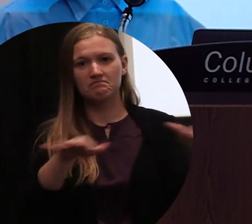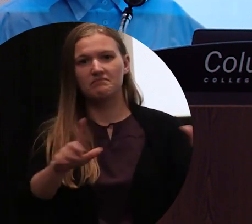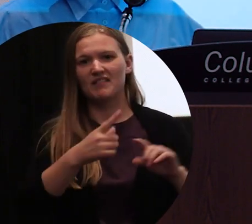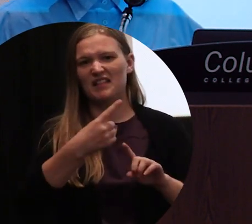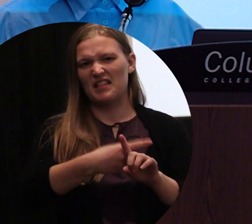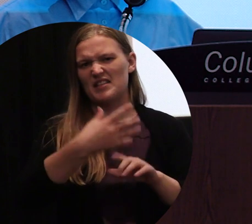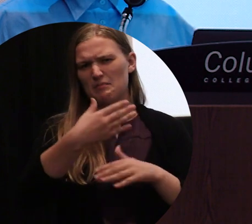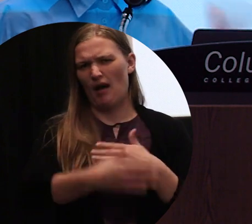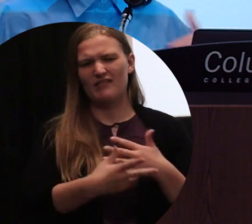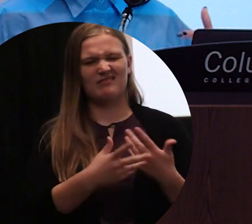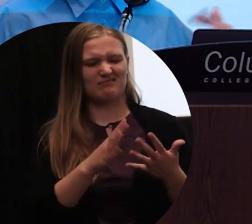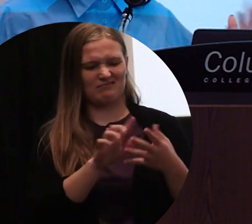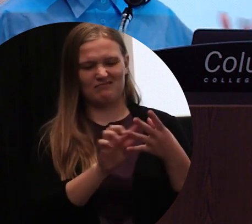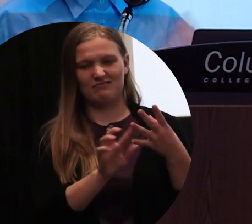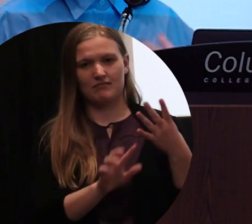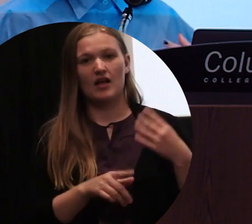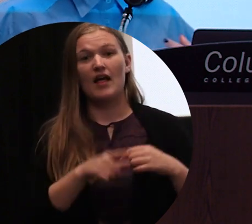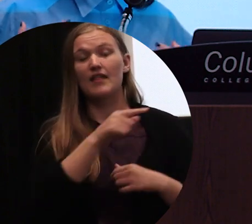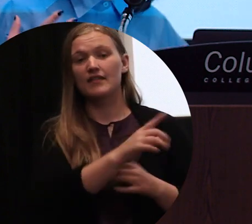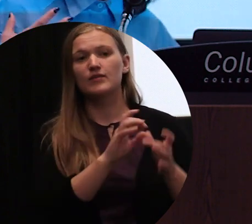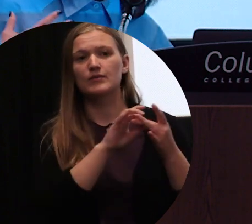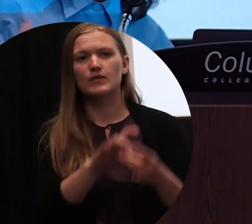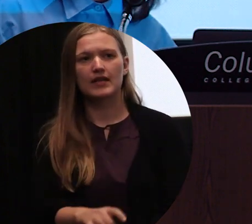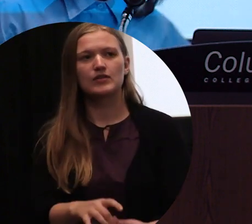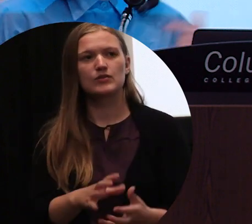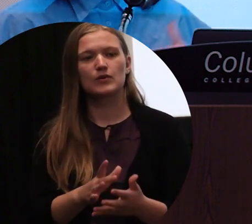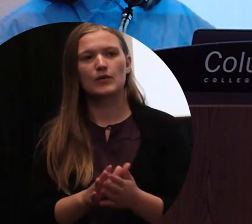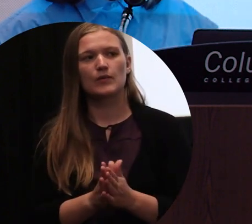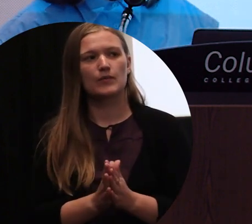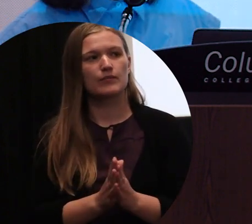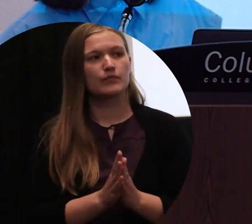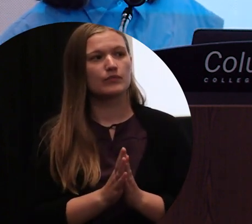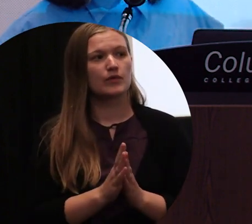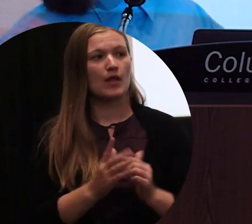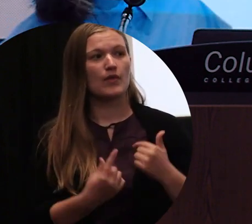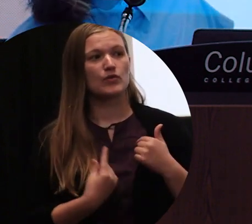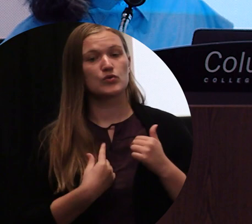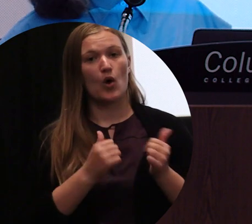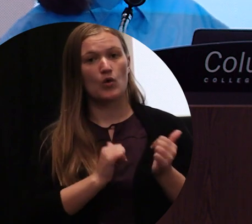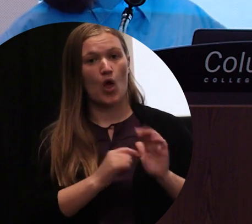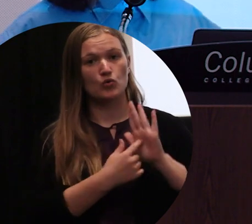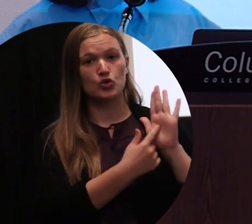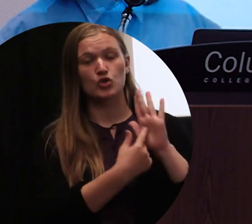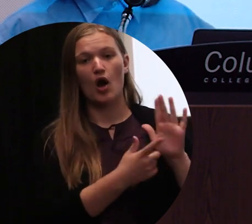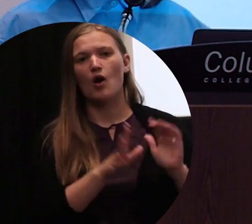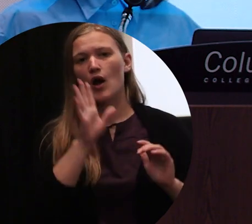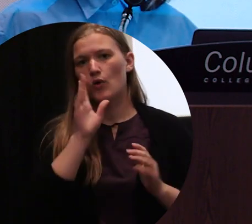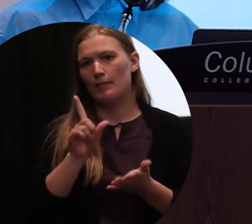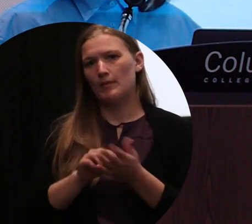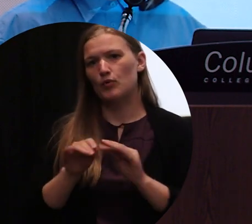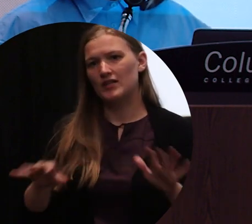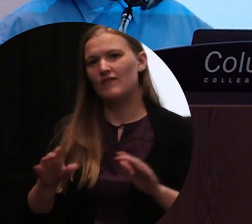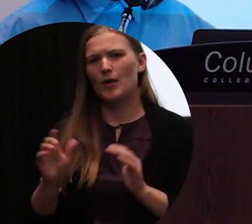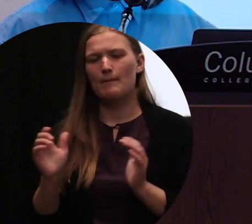exhibition. It's a piece, the book is a kind of a tie-in to the solo show, but also will be released at Printed Matter. also published